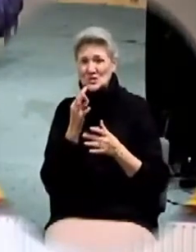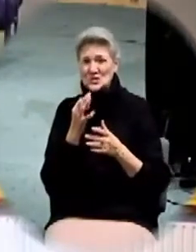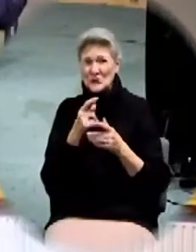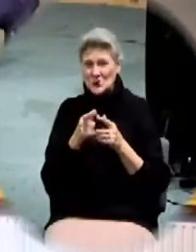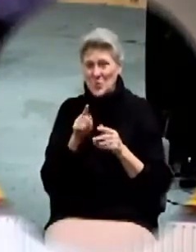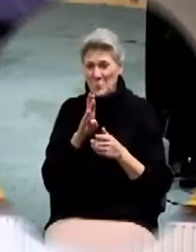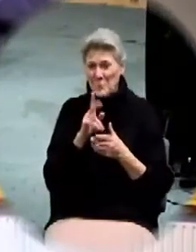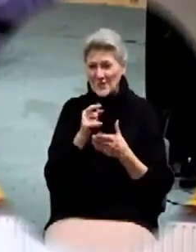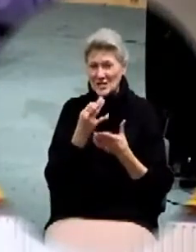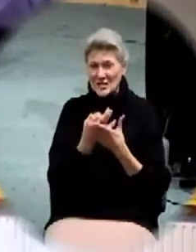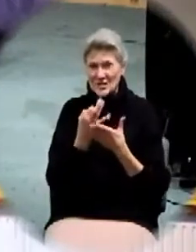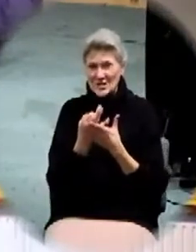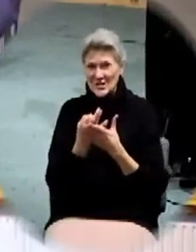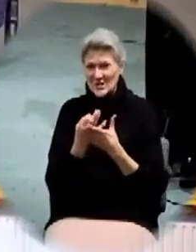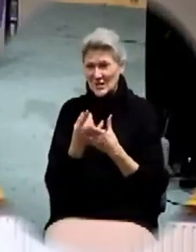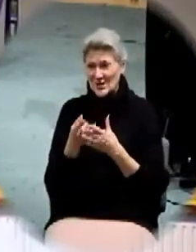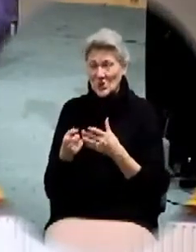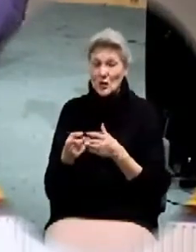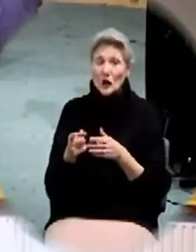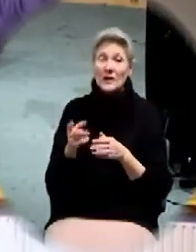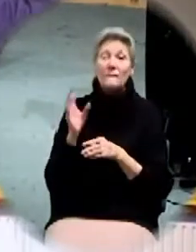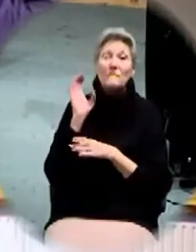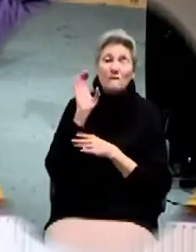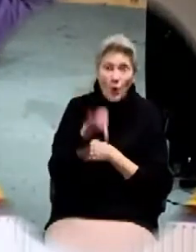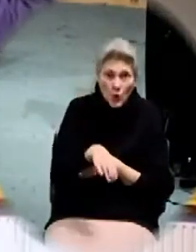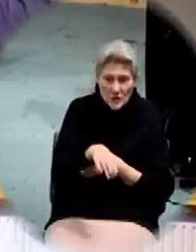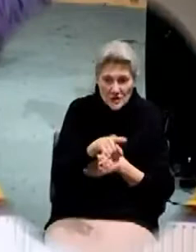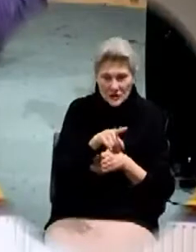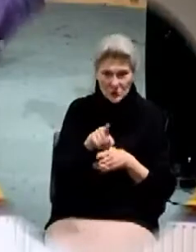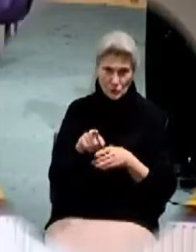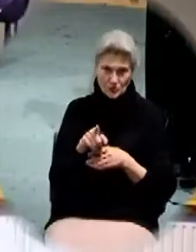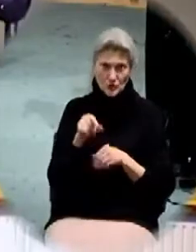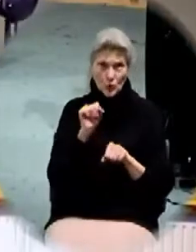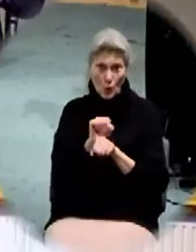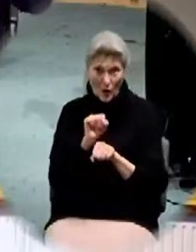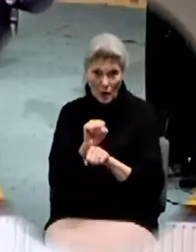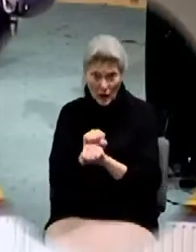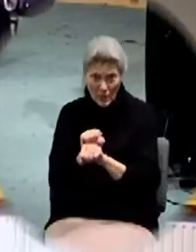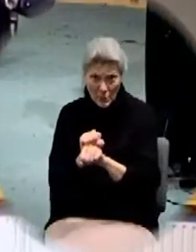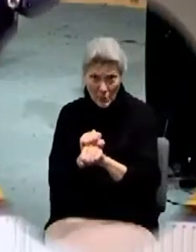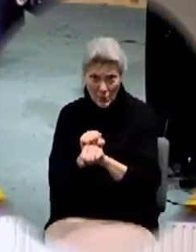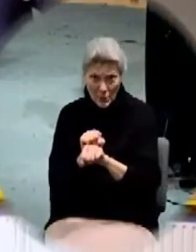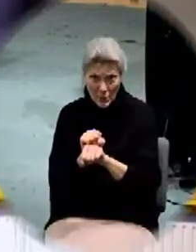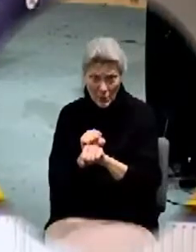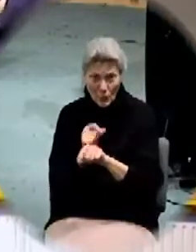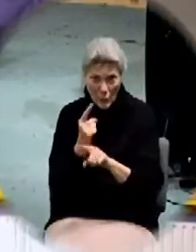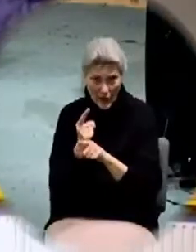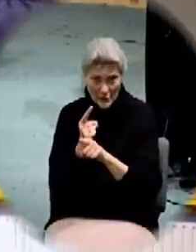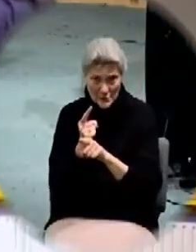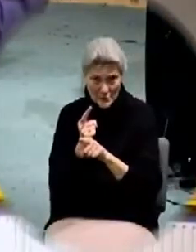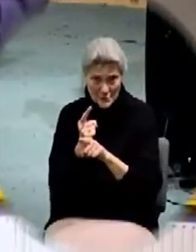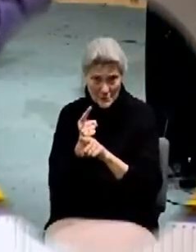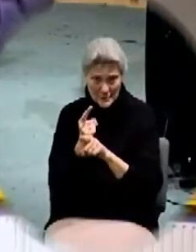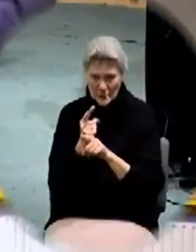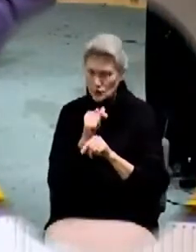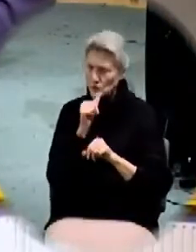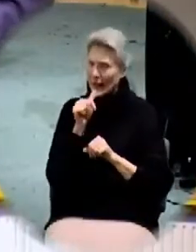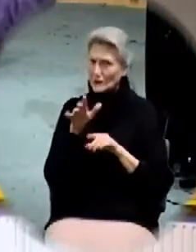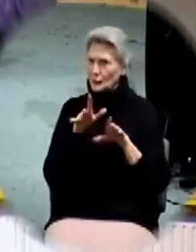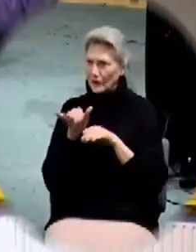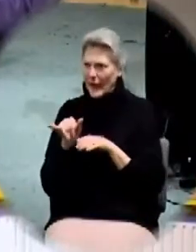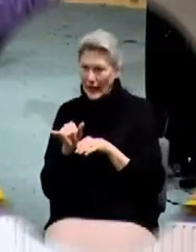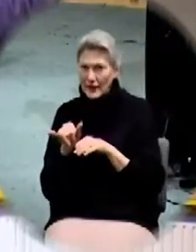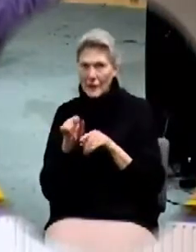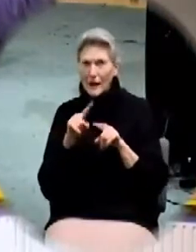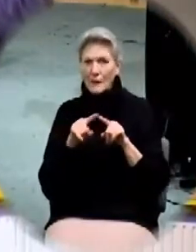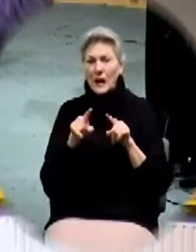work. You've got to go make sale of the other house. That's a terrible advice, but the underlying principle is true. Until we have some kind